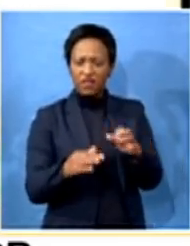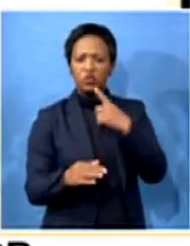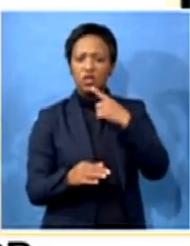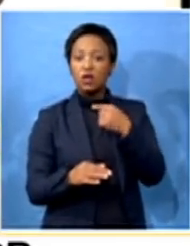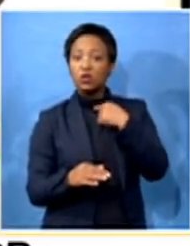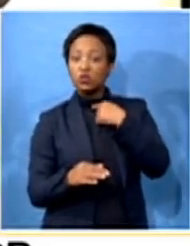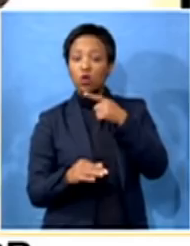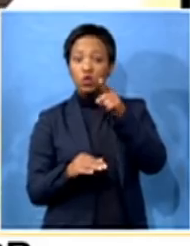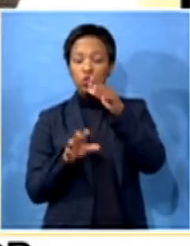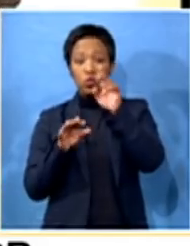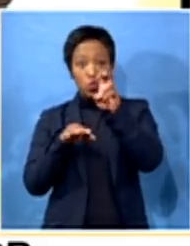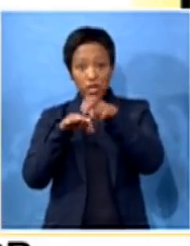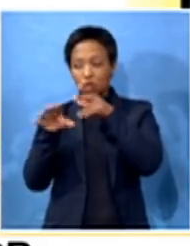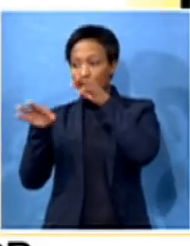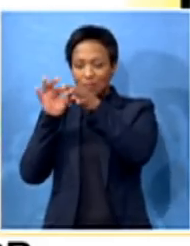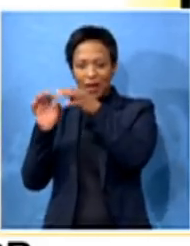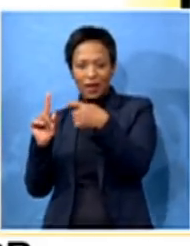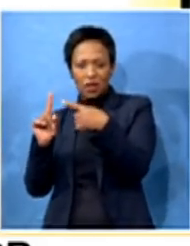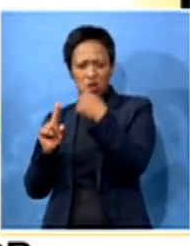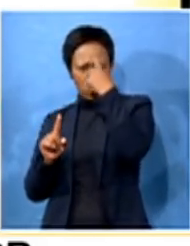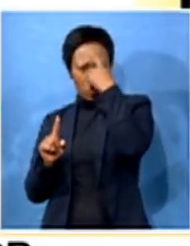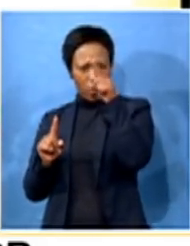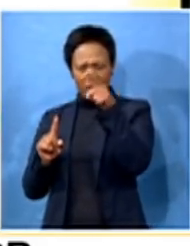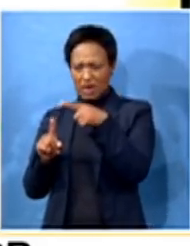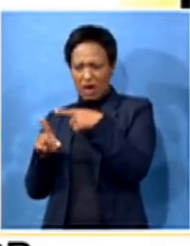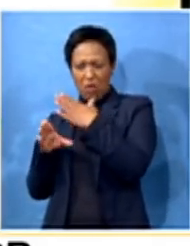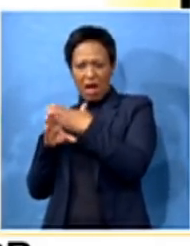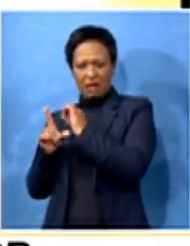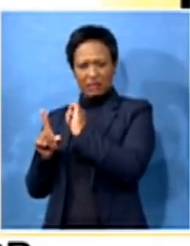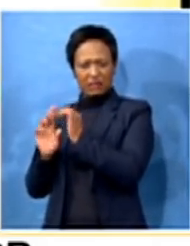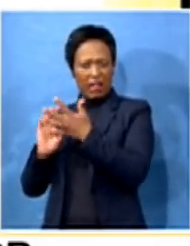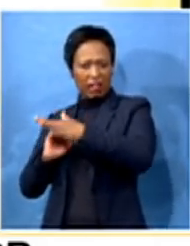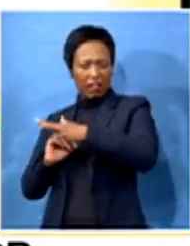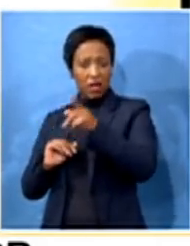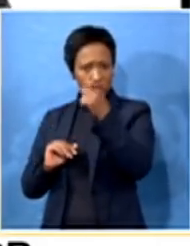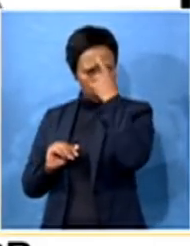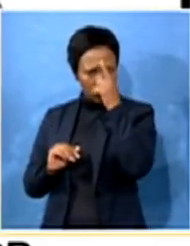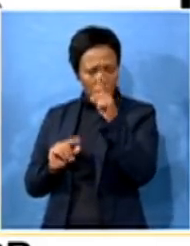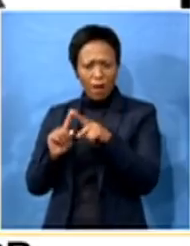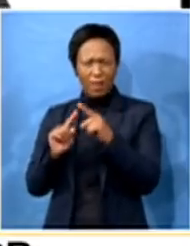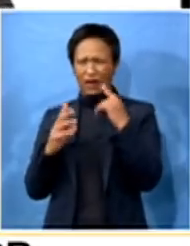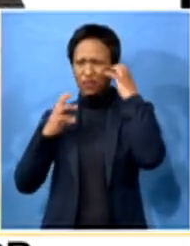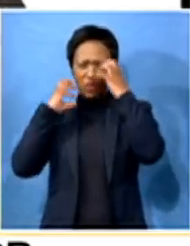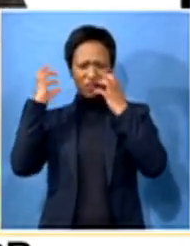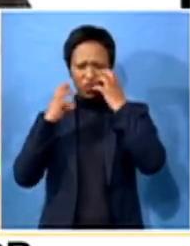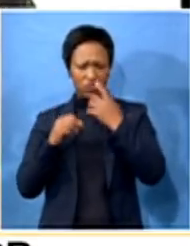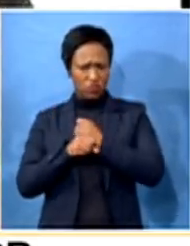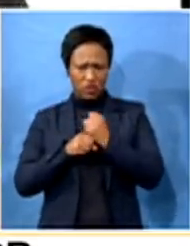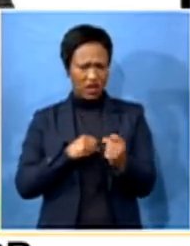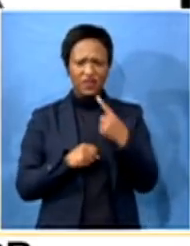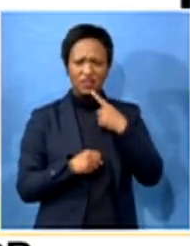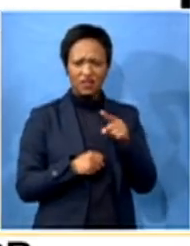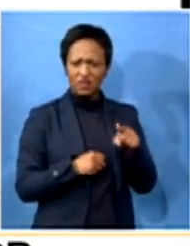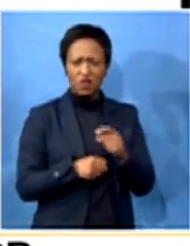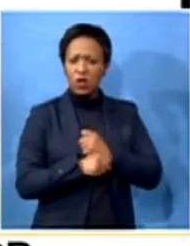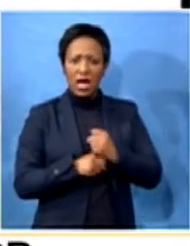needed to explain to her why you thought she was incompetent. So, I'm a bit confused now when you say you didn't deem